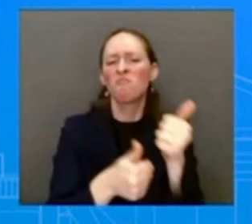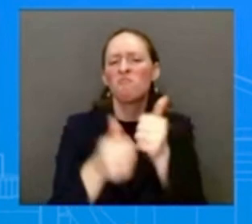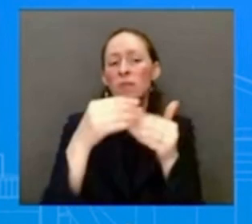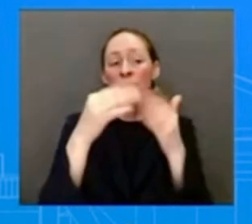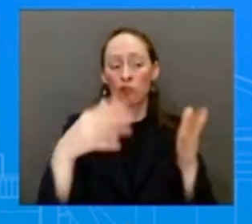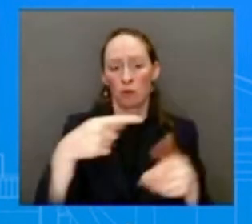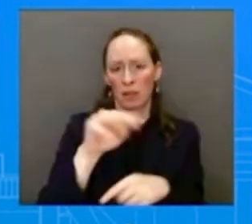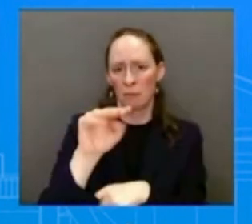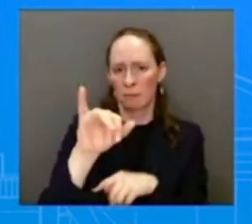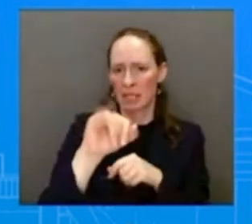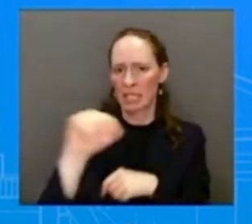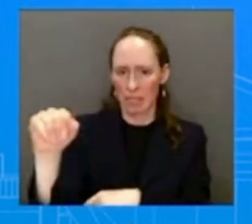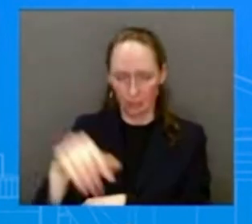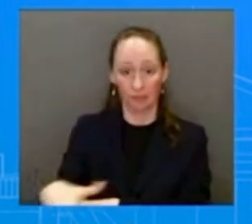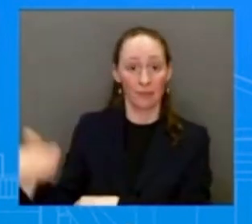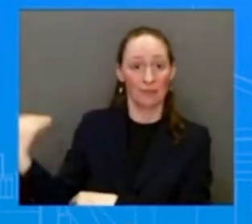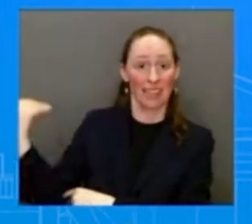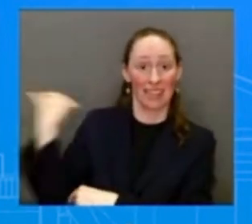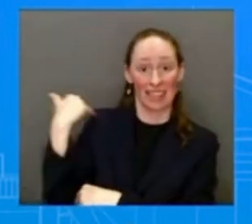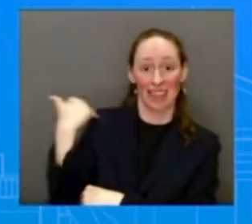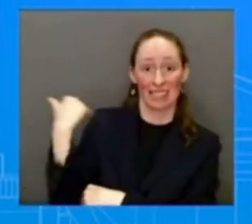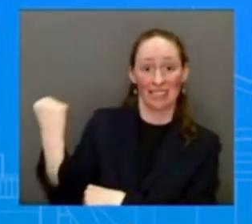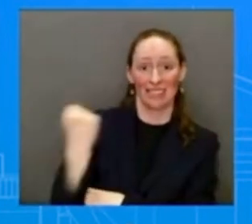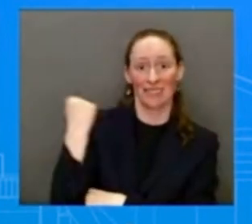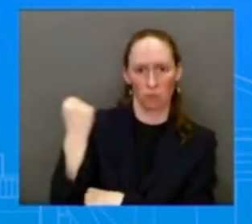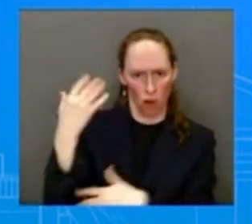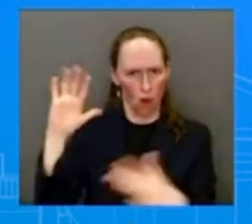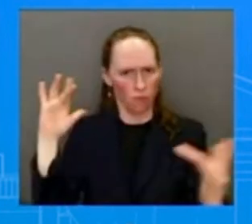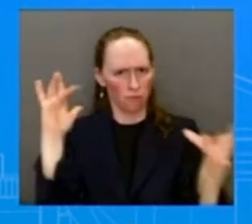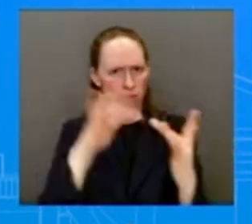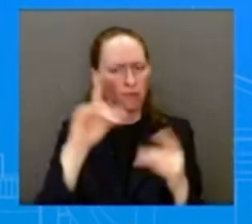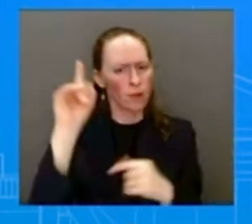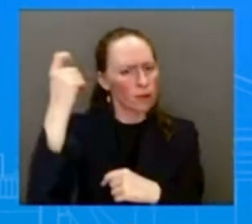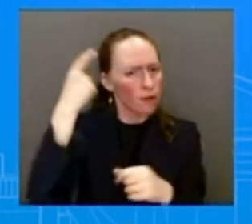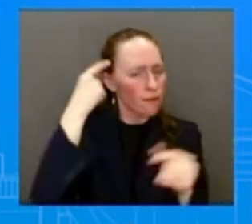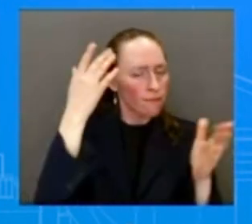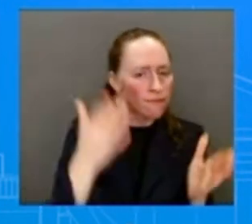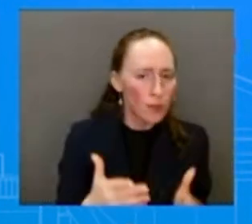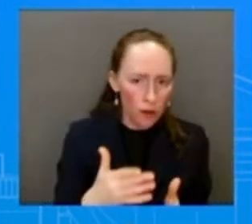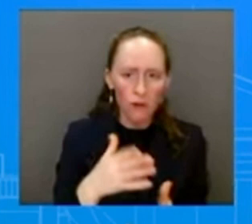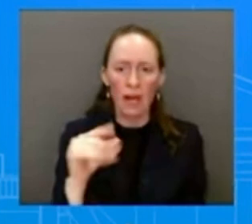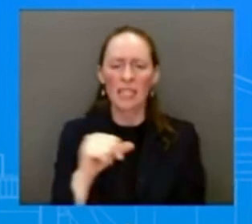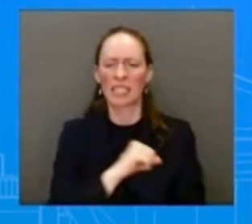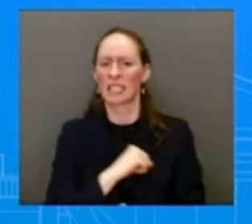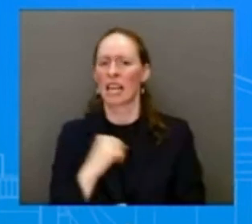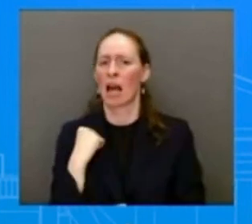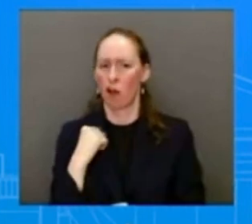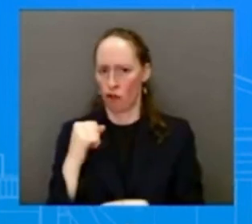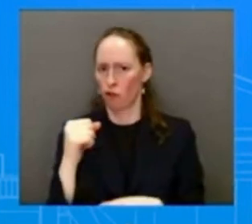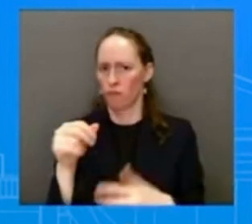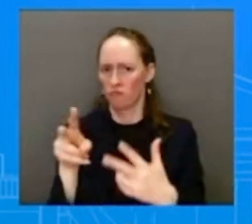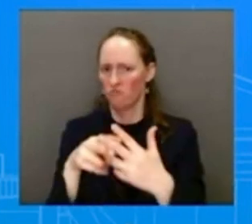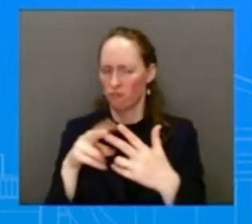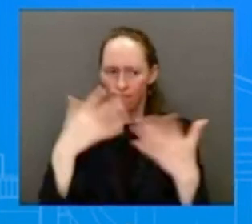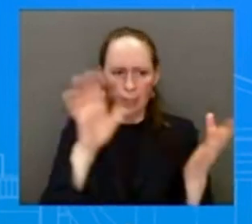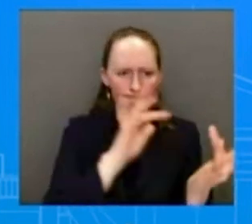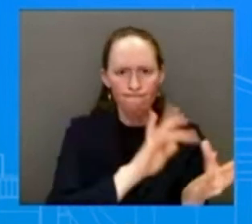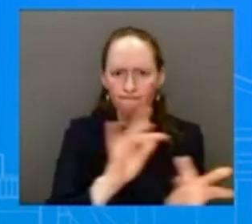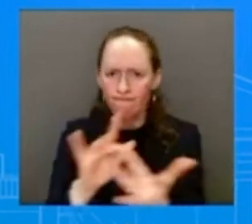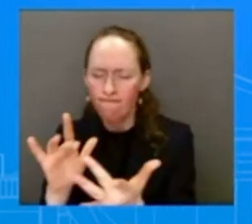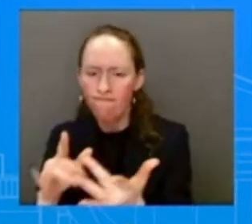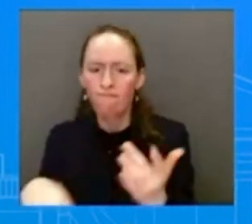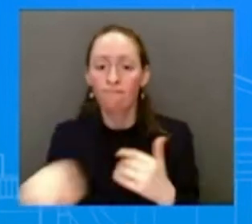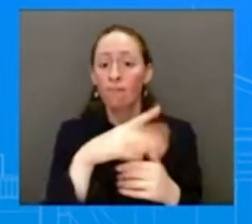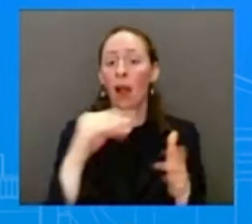Tate Reeves, along with Senators Roger Wicker and Cindy Hyde-Smith and Congressman Benny Thomas Thompson, pardon me,